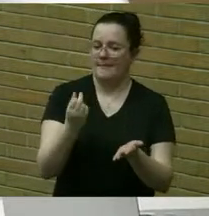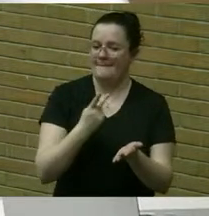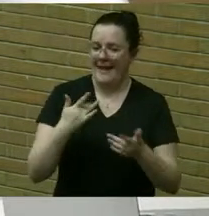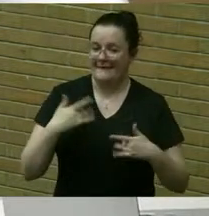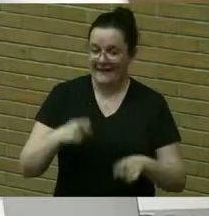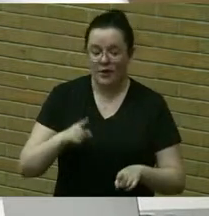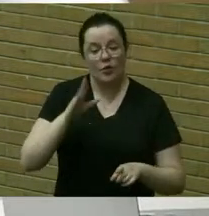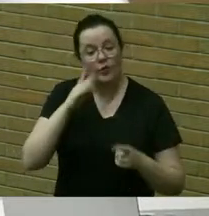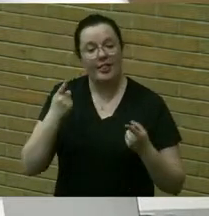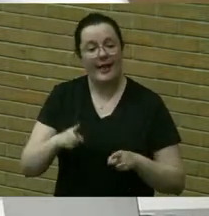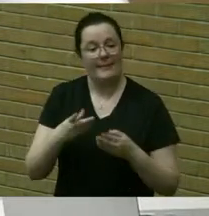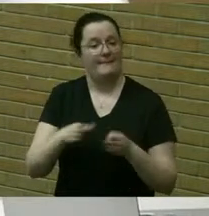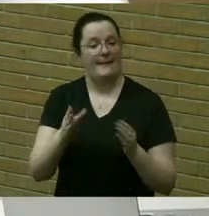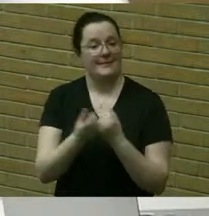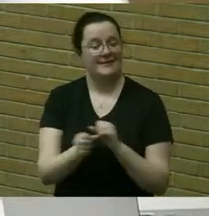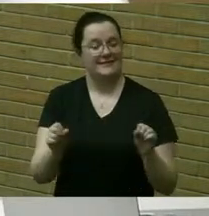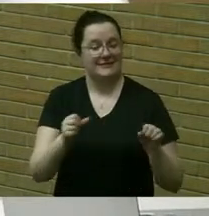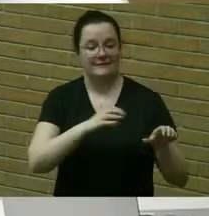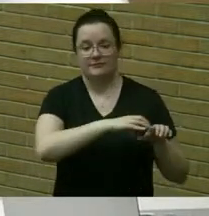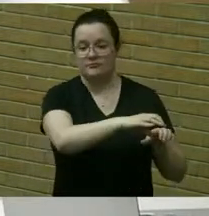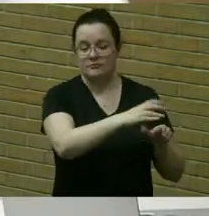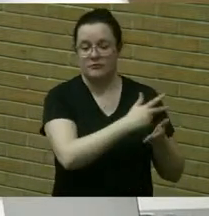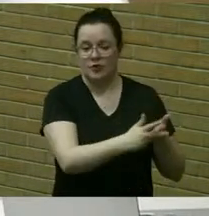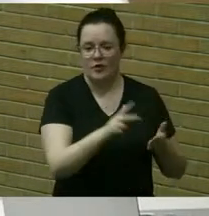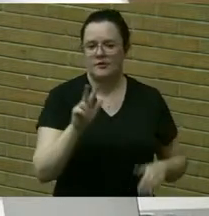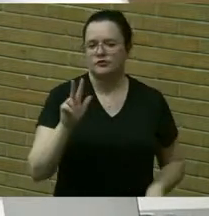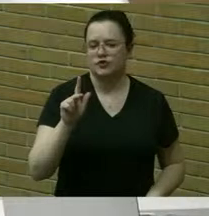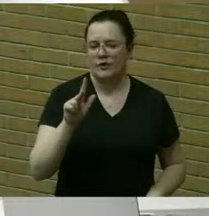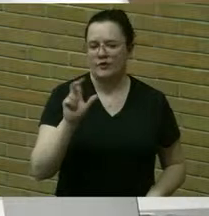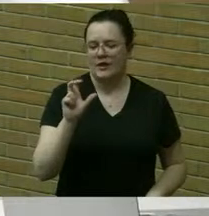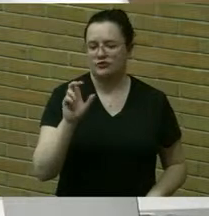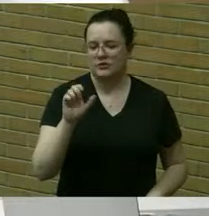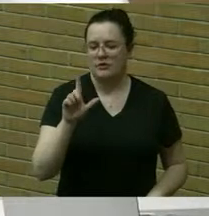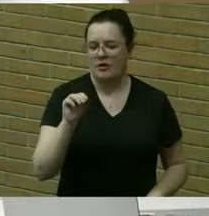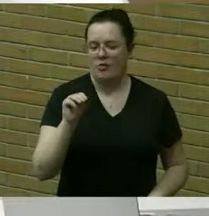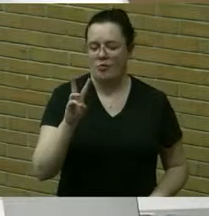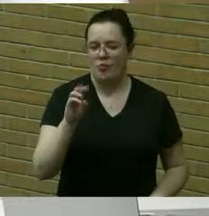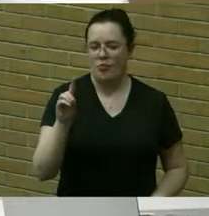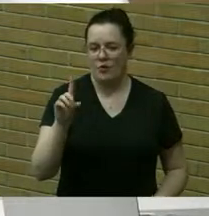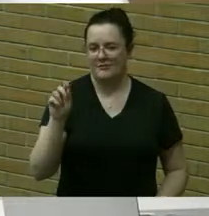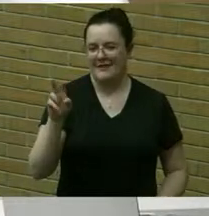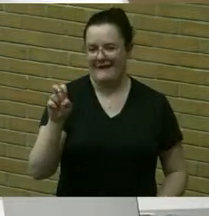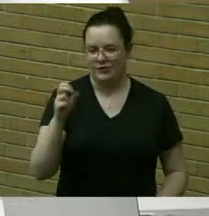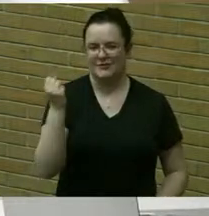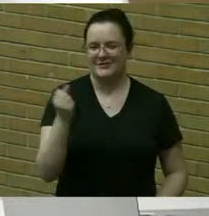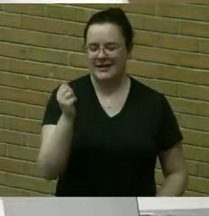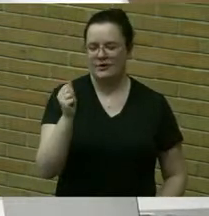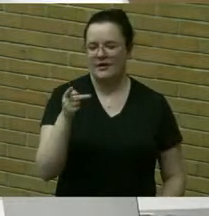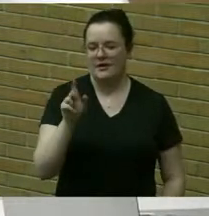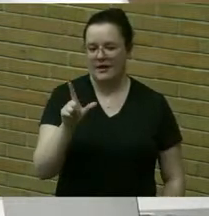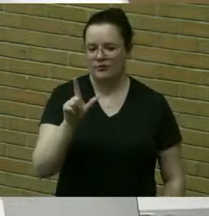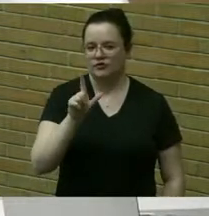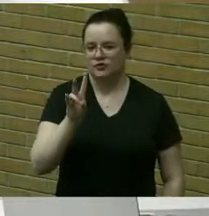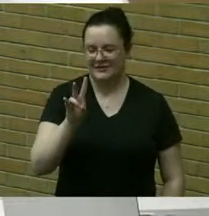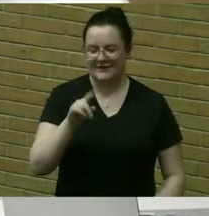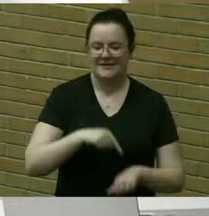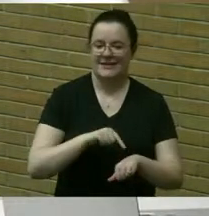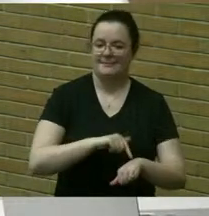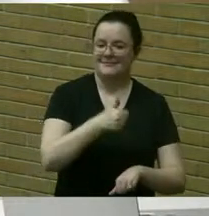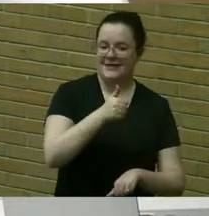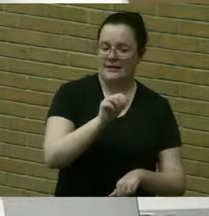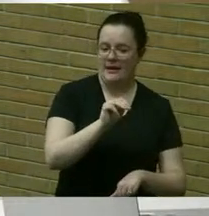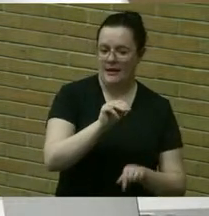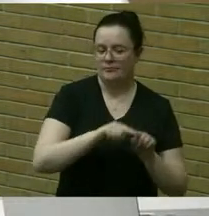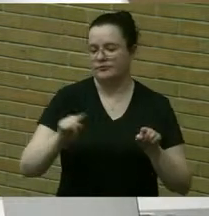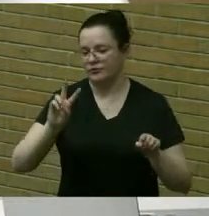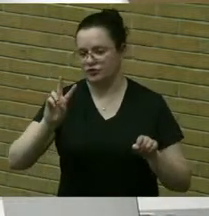safety wing parking lot 2300 elmwood avenue on saturday april 27th from 10 a.m to 2 p.m